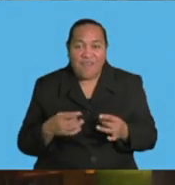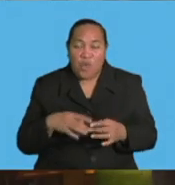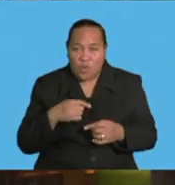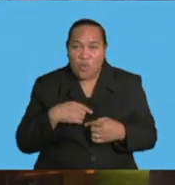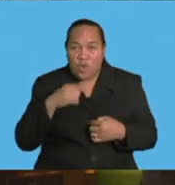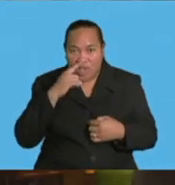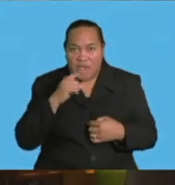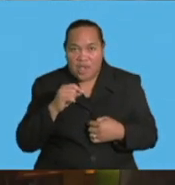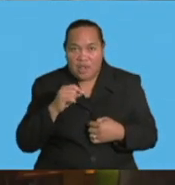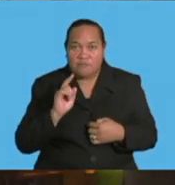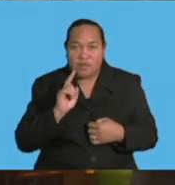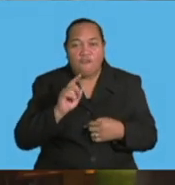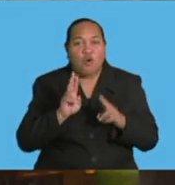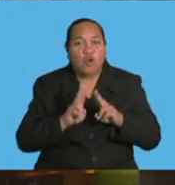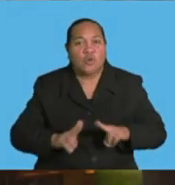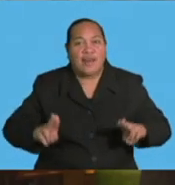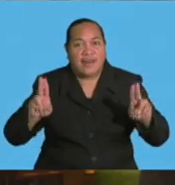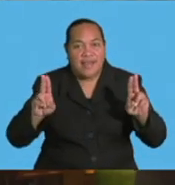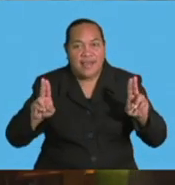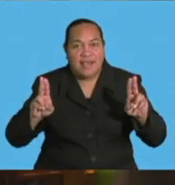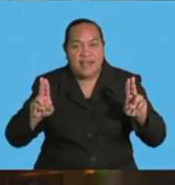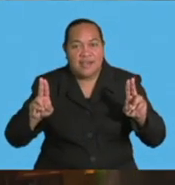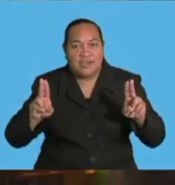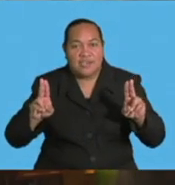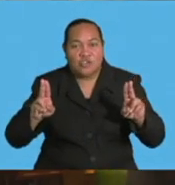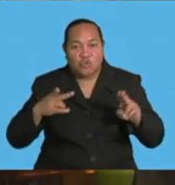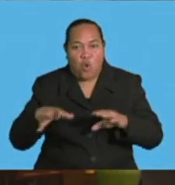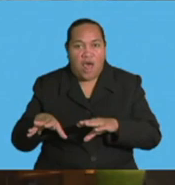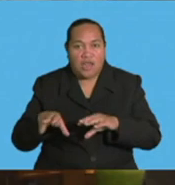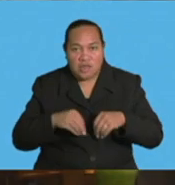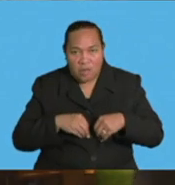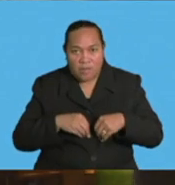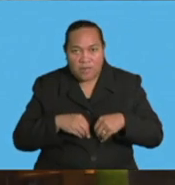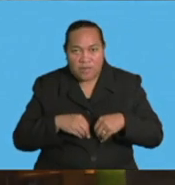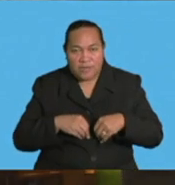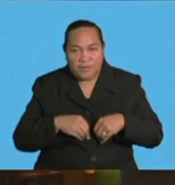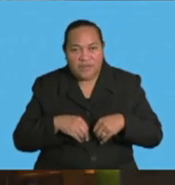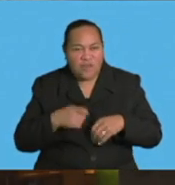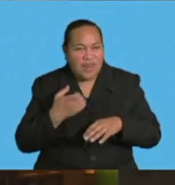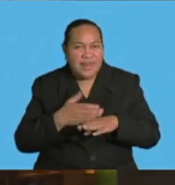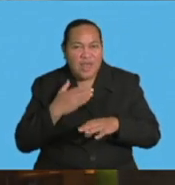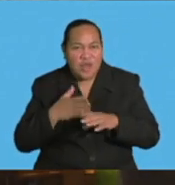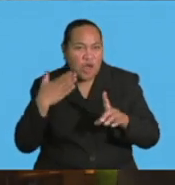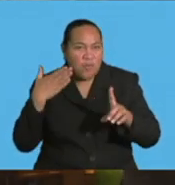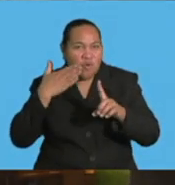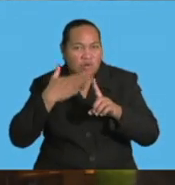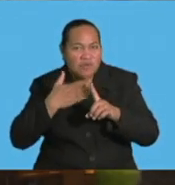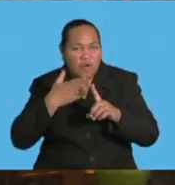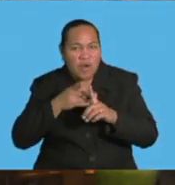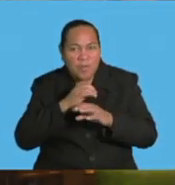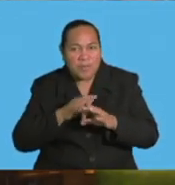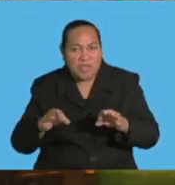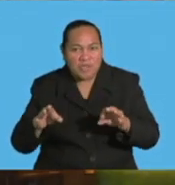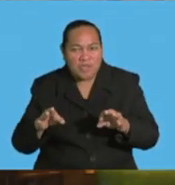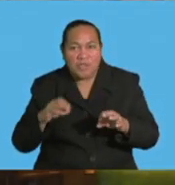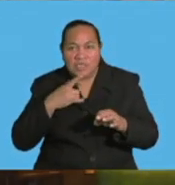for the United Nations to adopt in terms of the new approaches to peace operations according